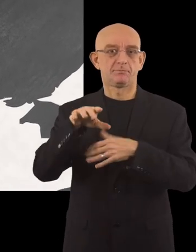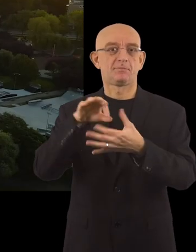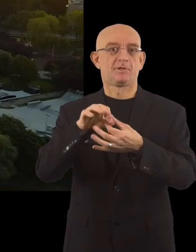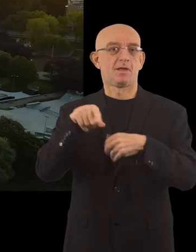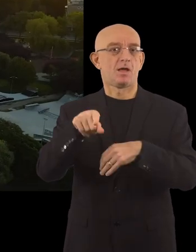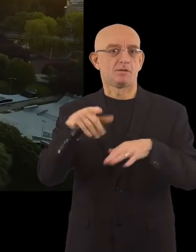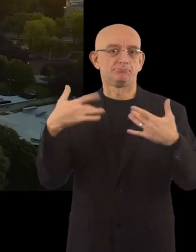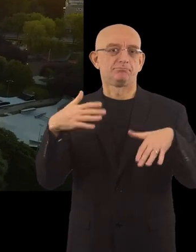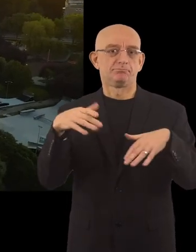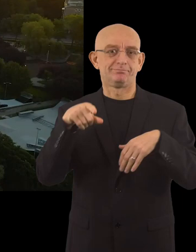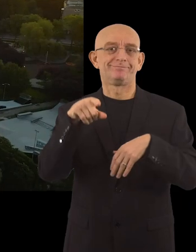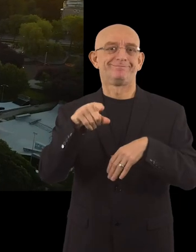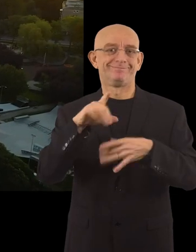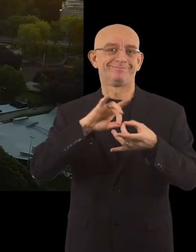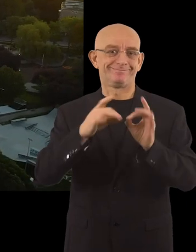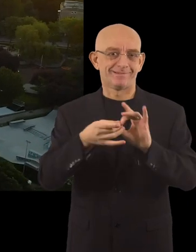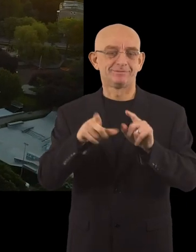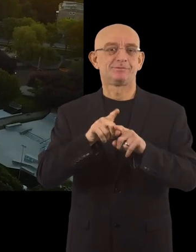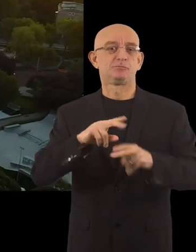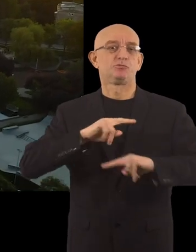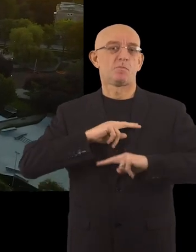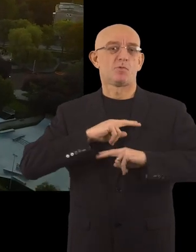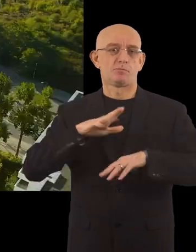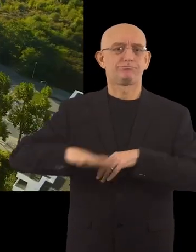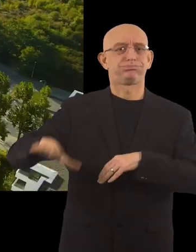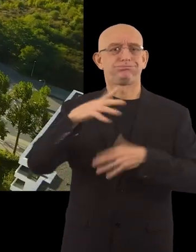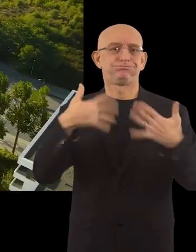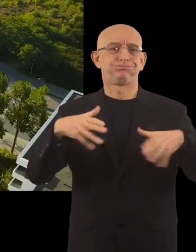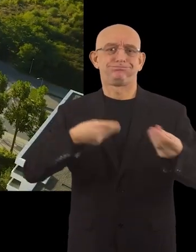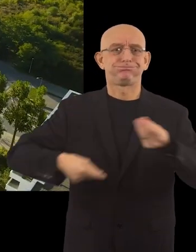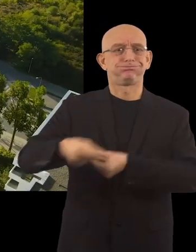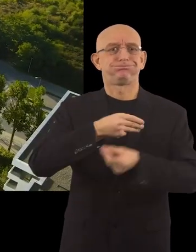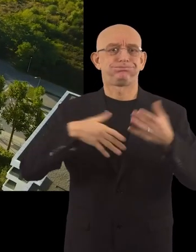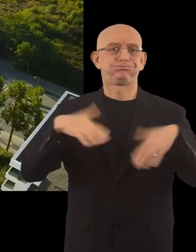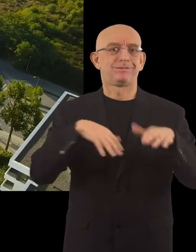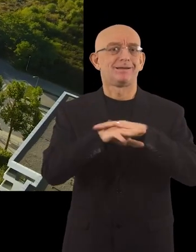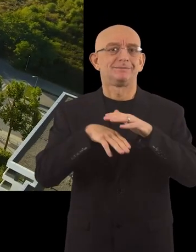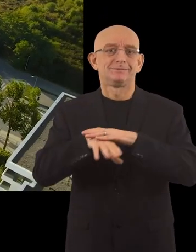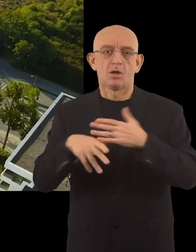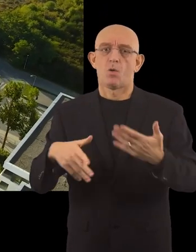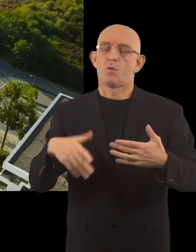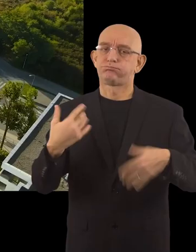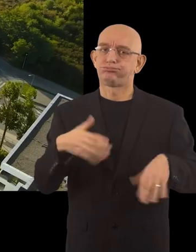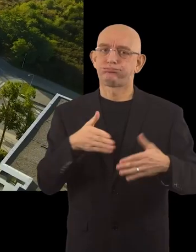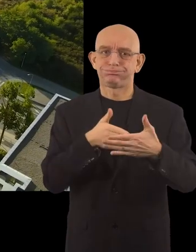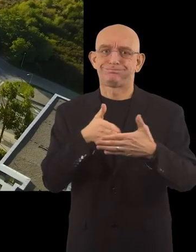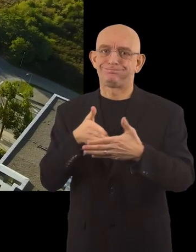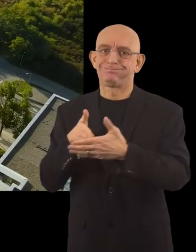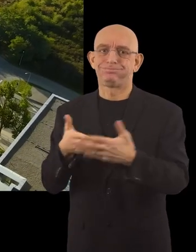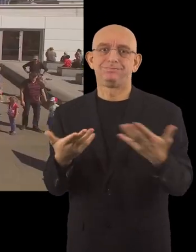part of the Tri-City together with Gdansk and Sopot, and its large industrial areas make accessibility a challenge.